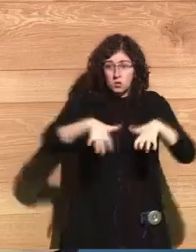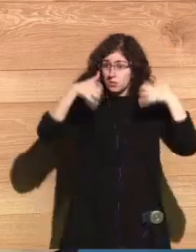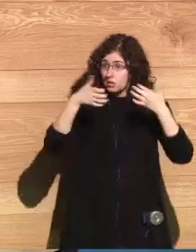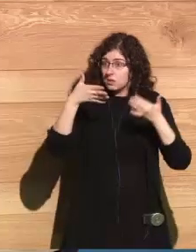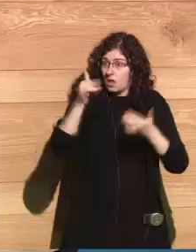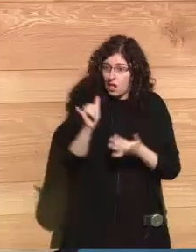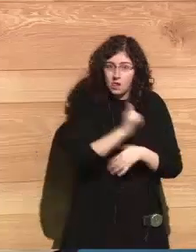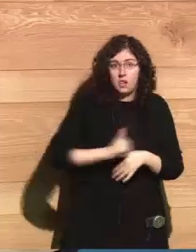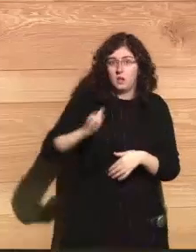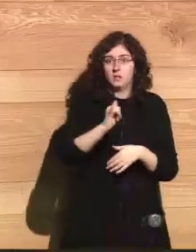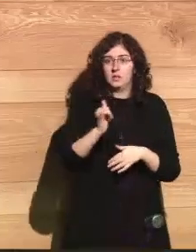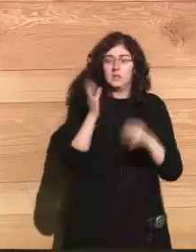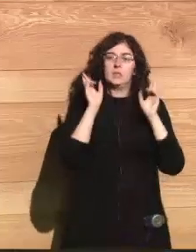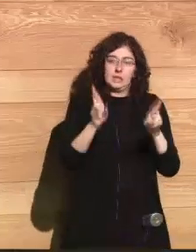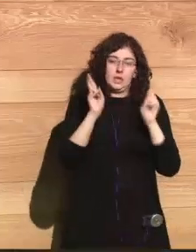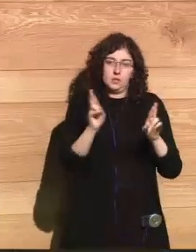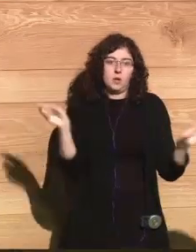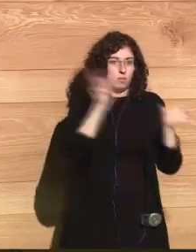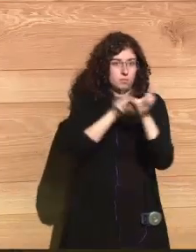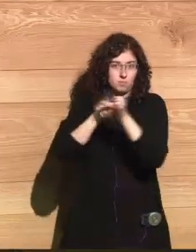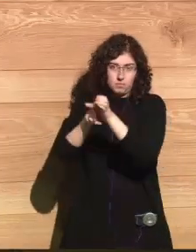Yes. Thank you.